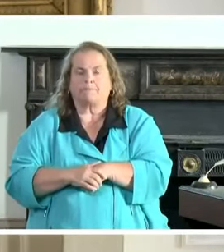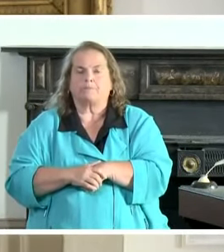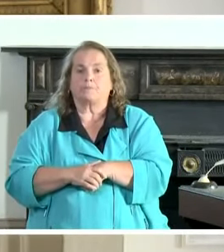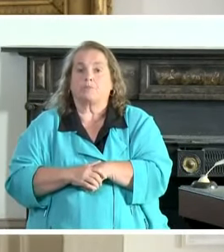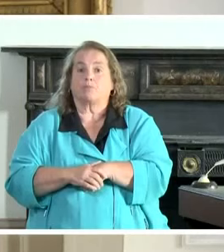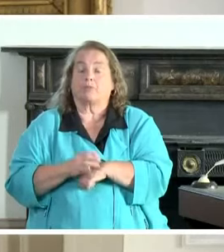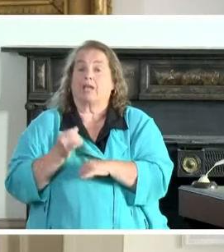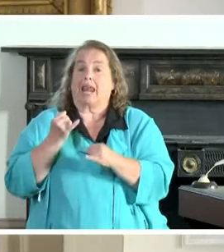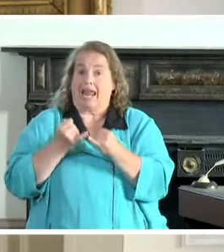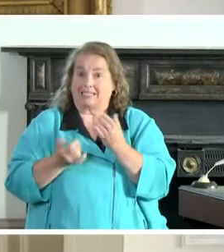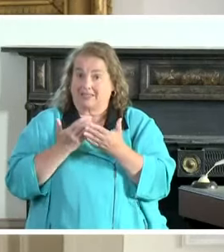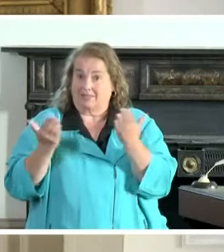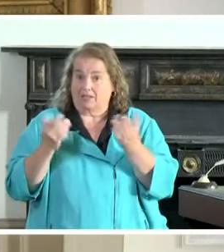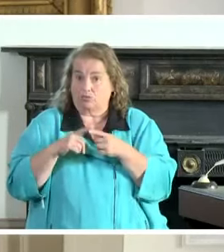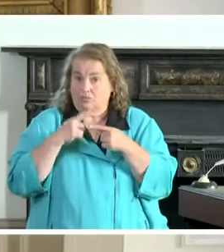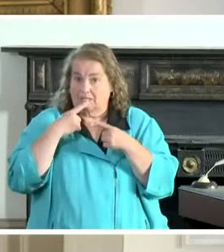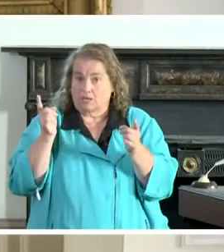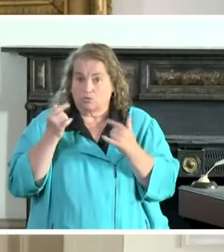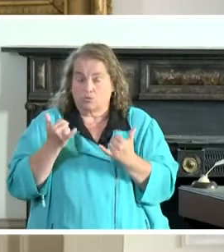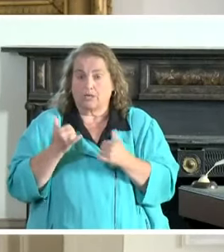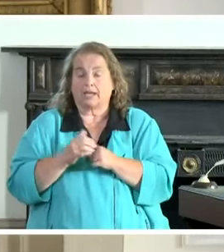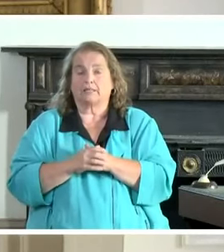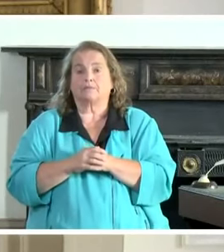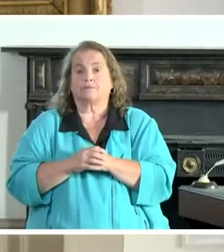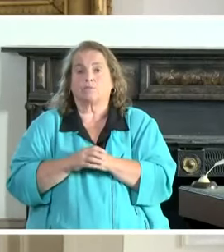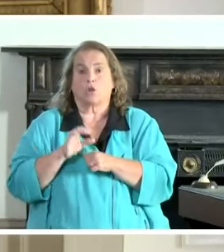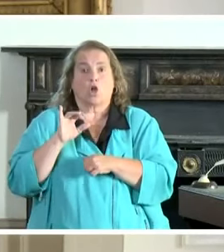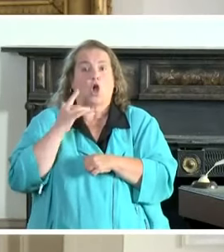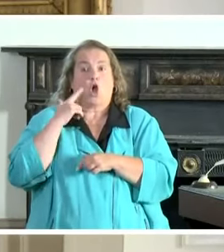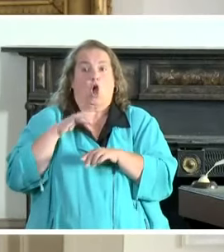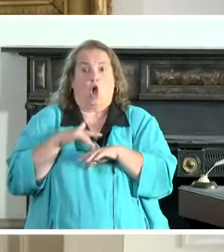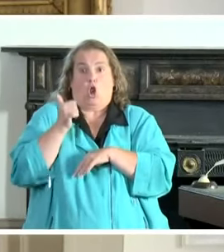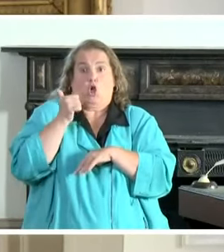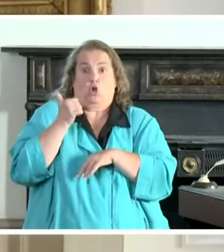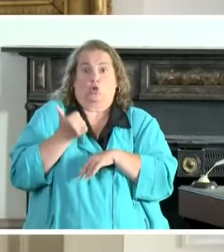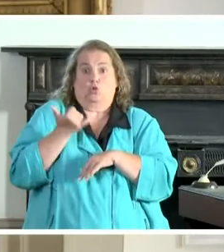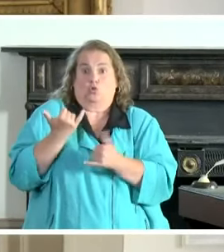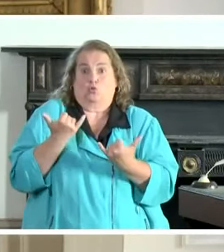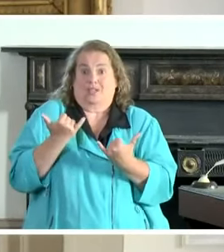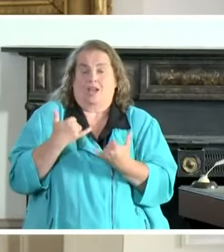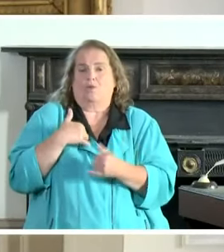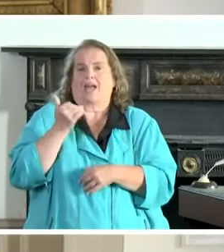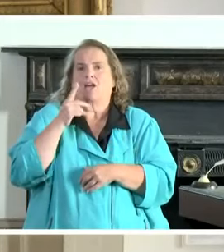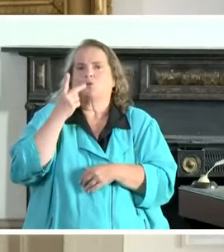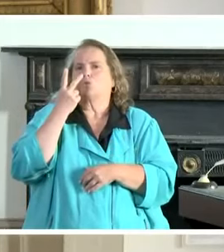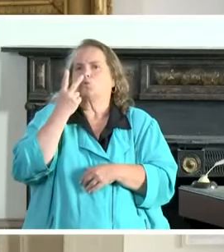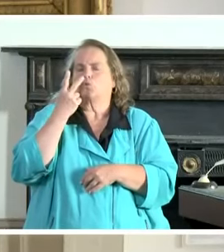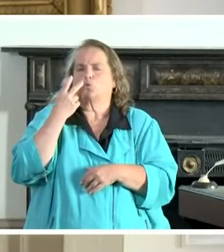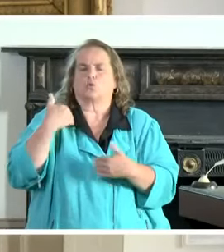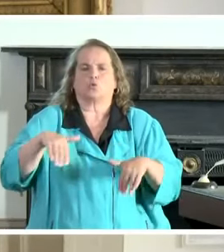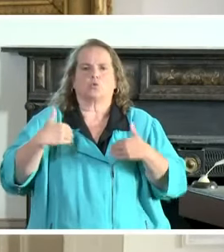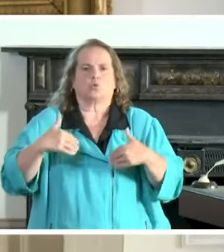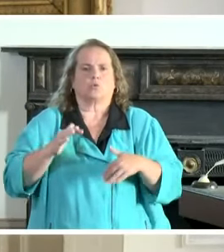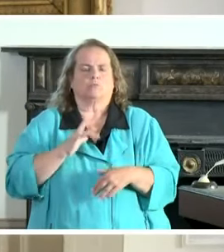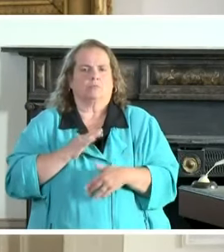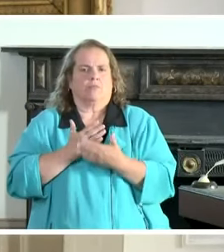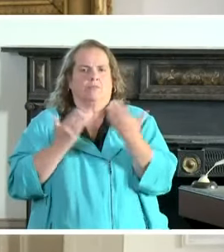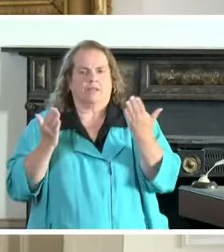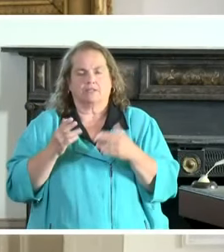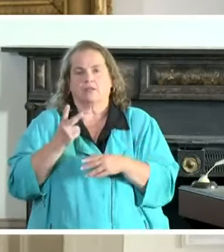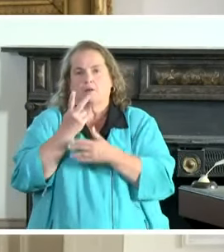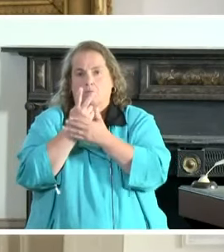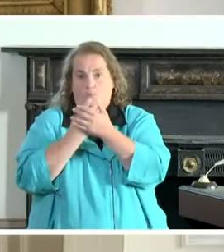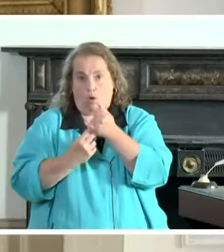Last today, earlier today we had two press events, both on